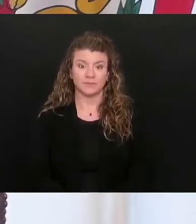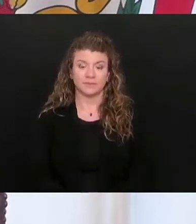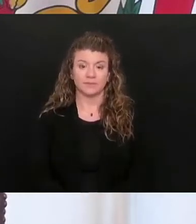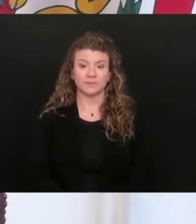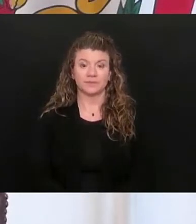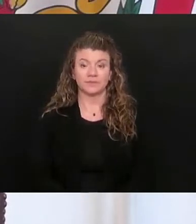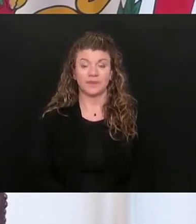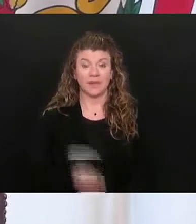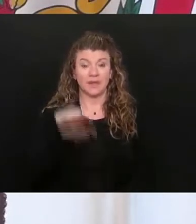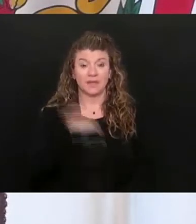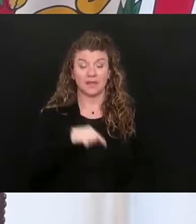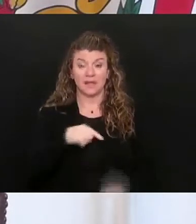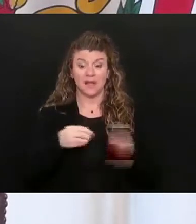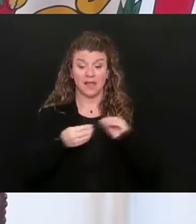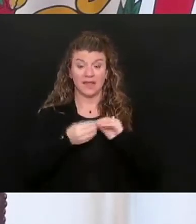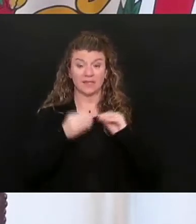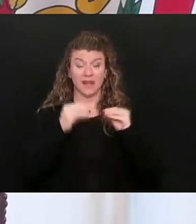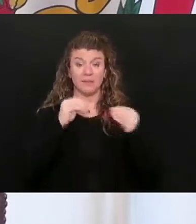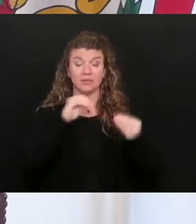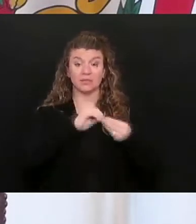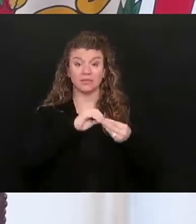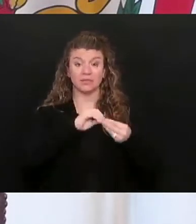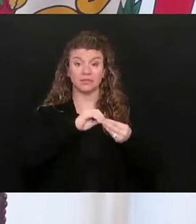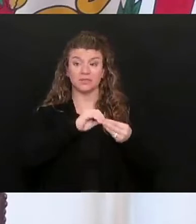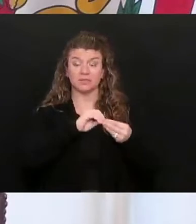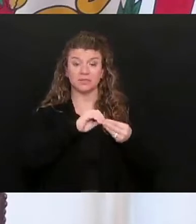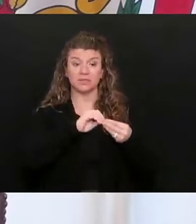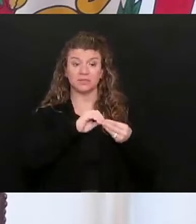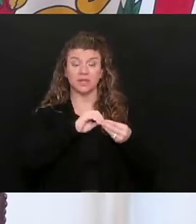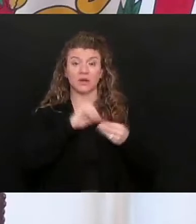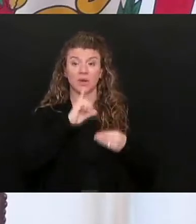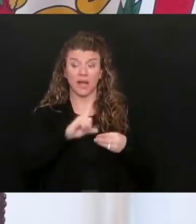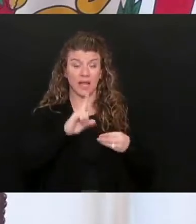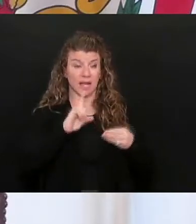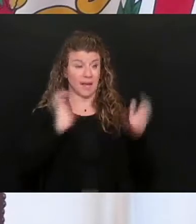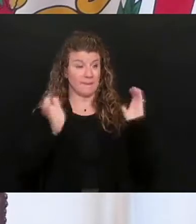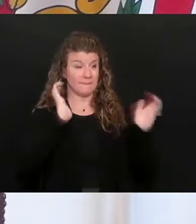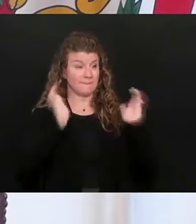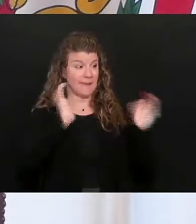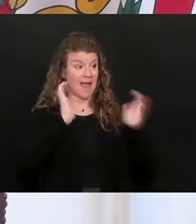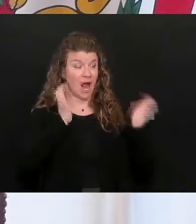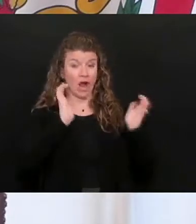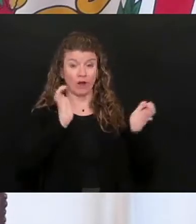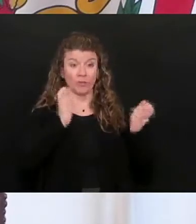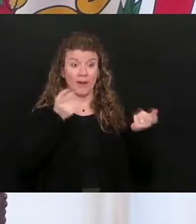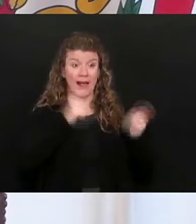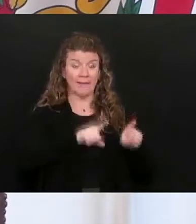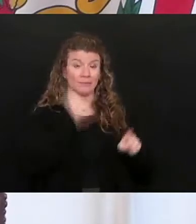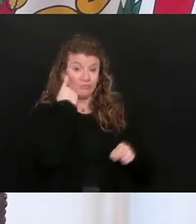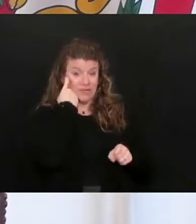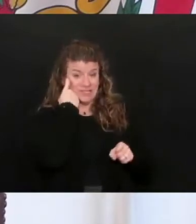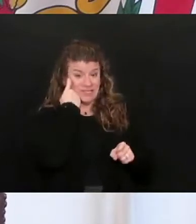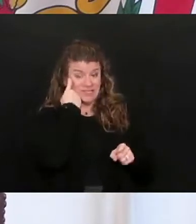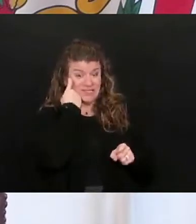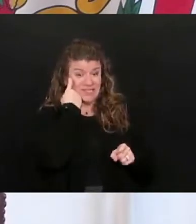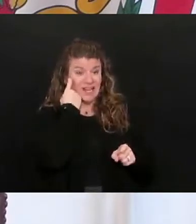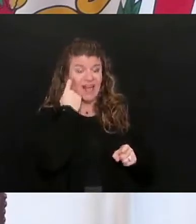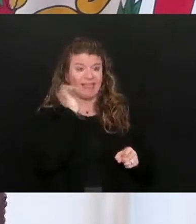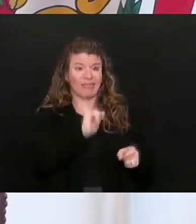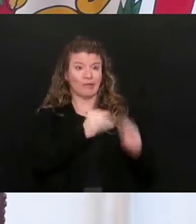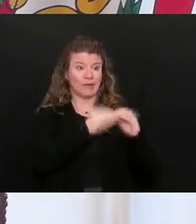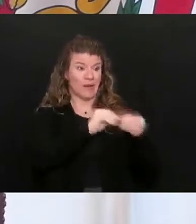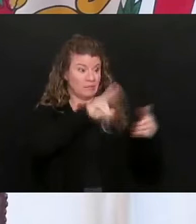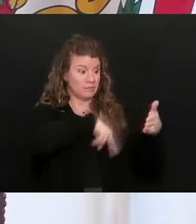These numbers pale in the numbers compared to what we just read. But in the last